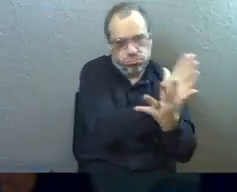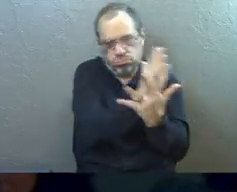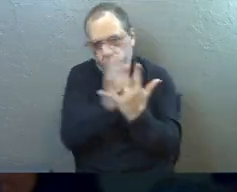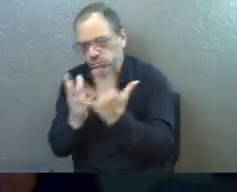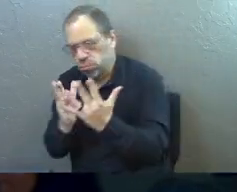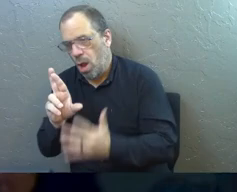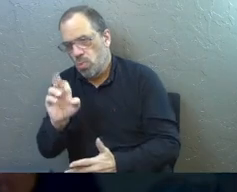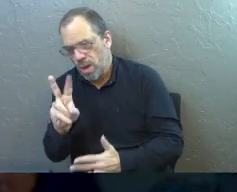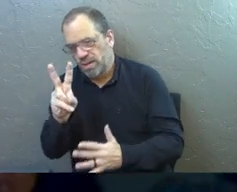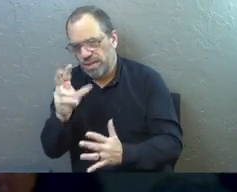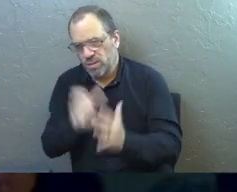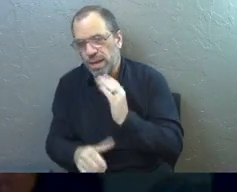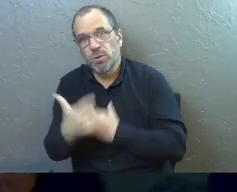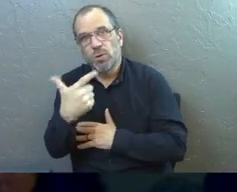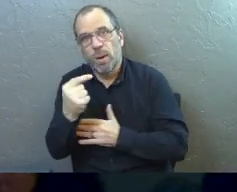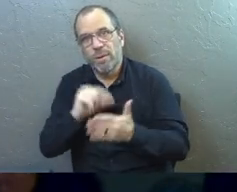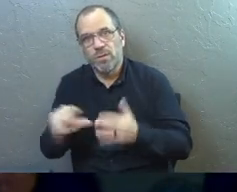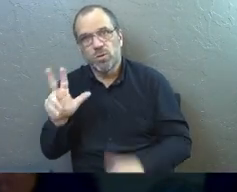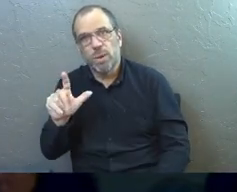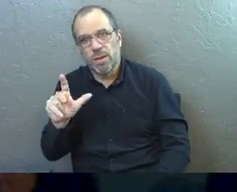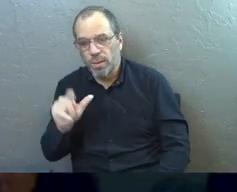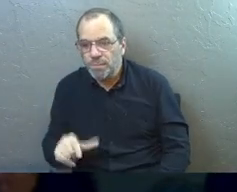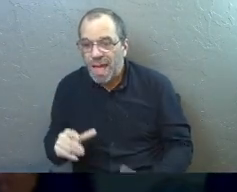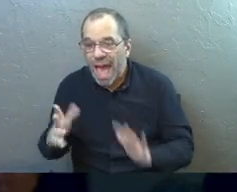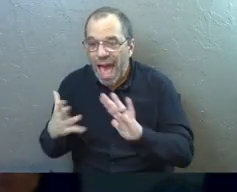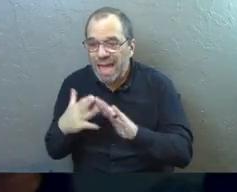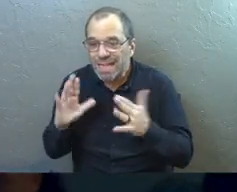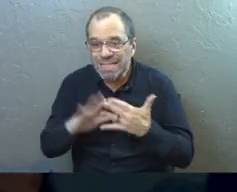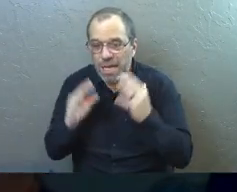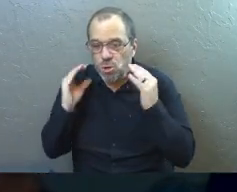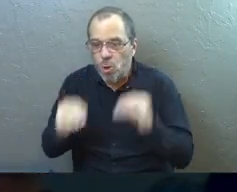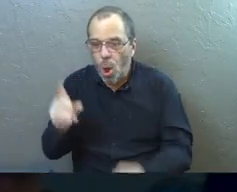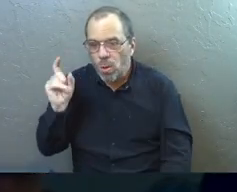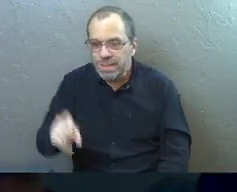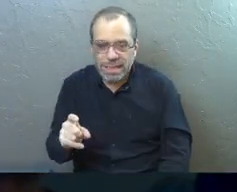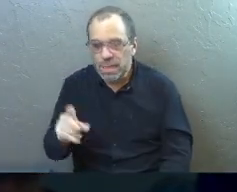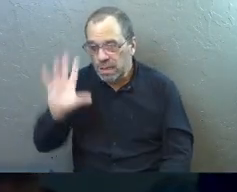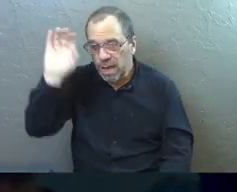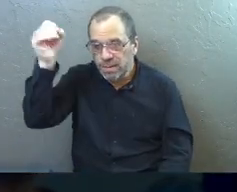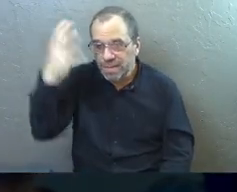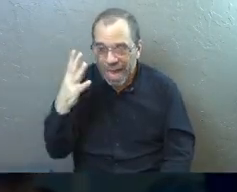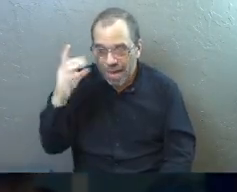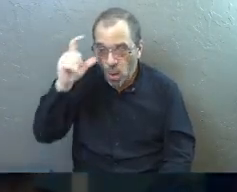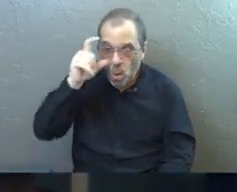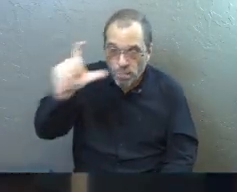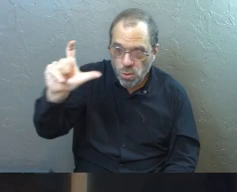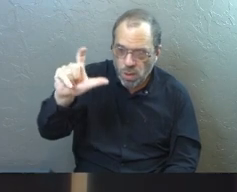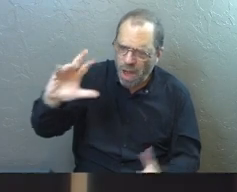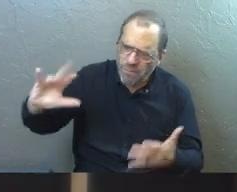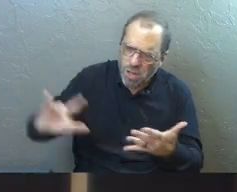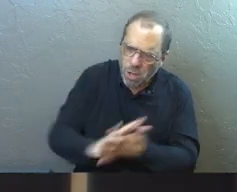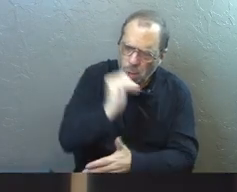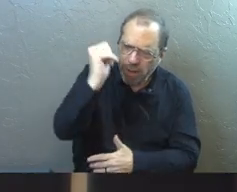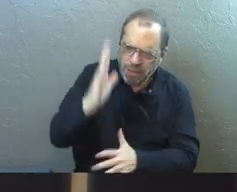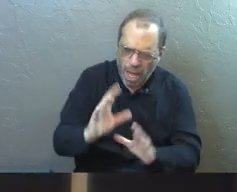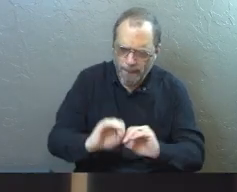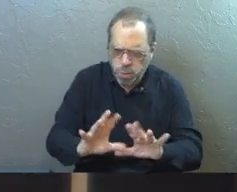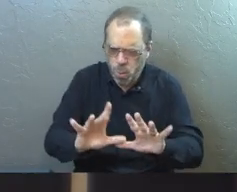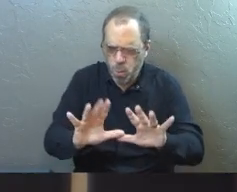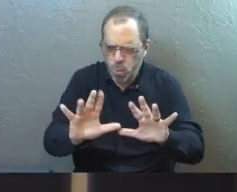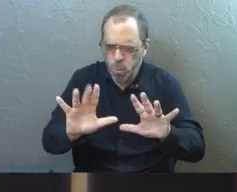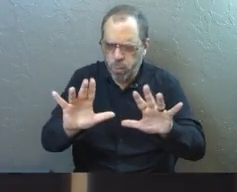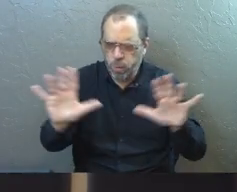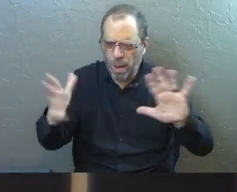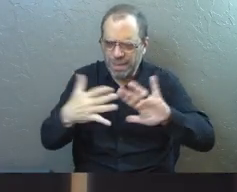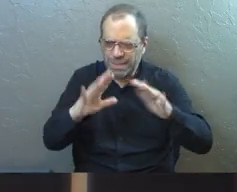21, verse 23. And the city has no need of sun or moon for the glory of God illuminates the